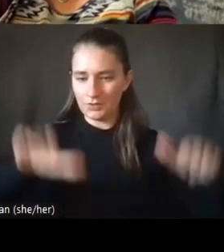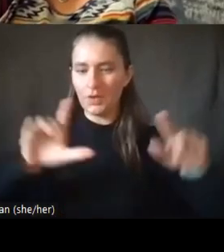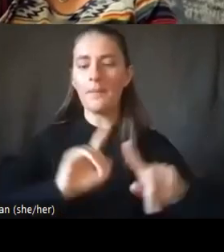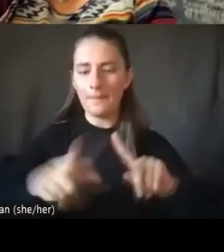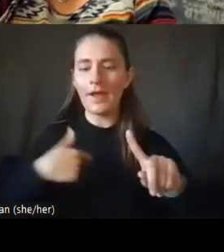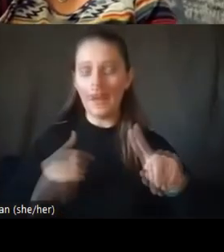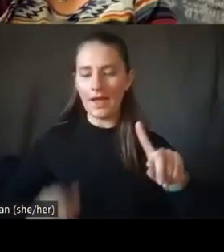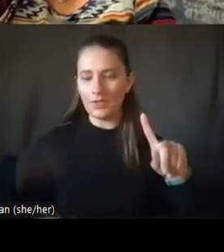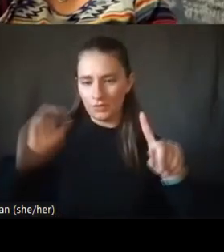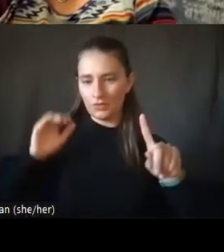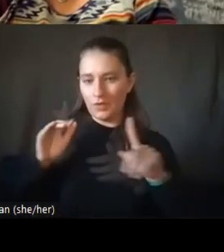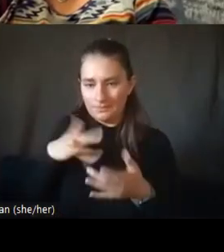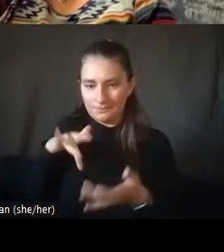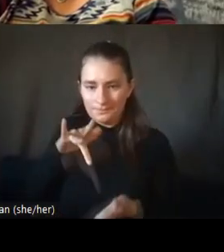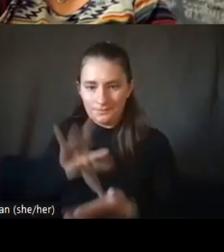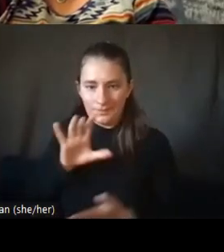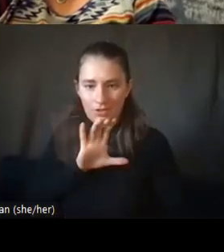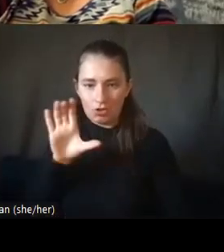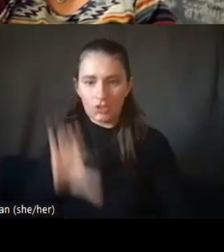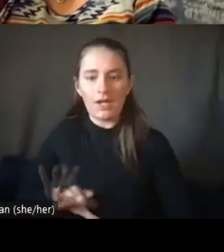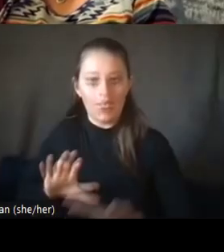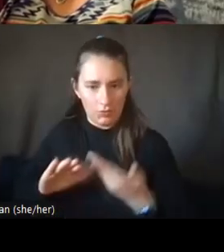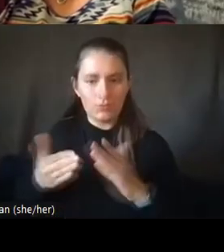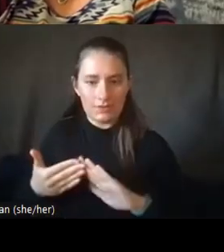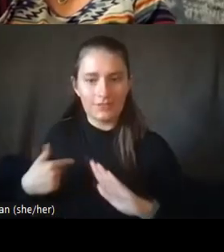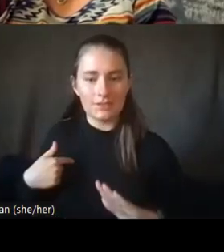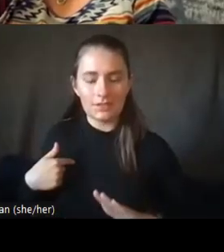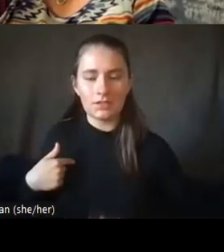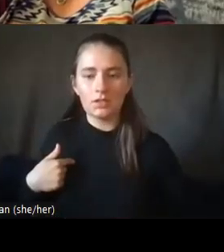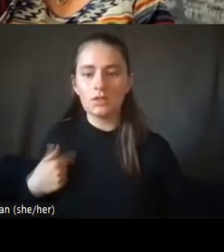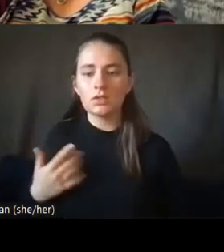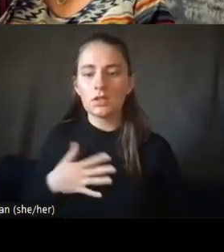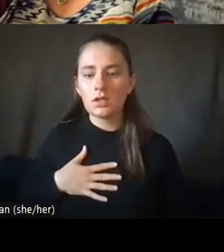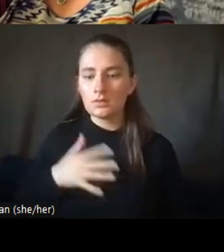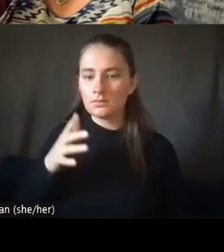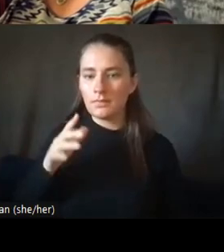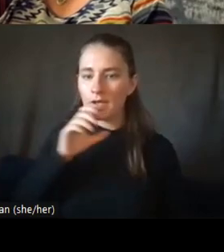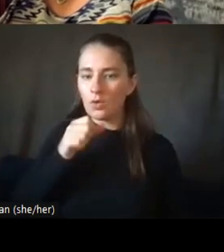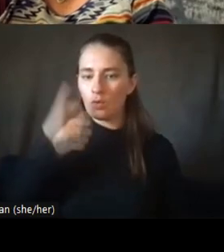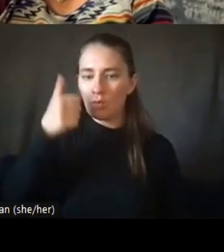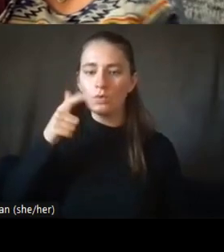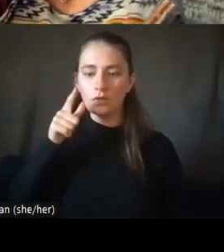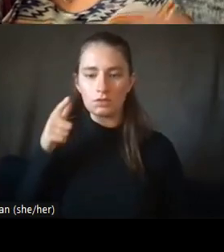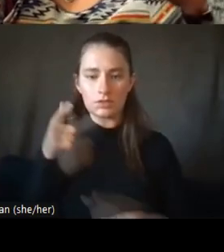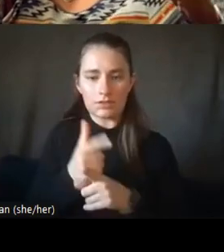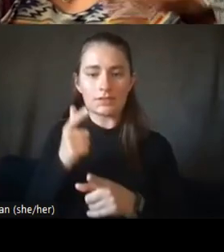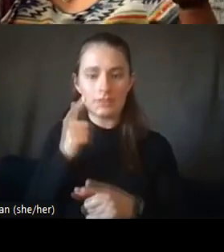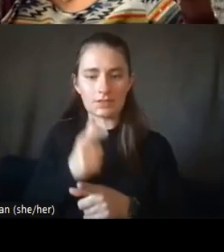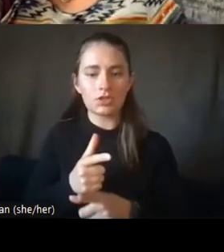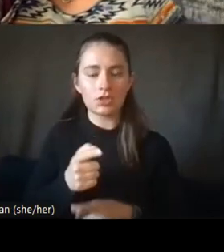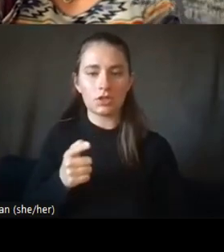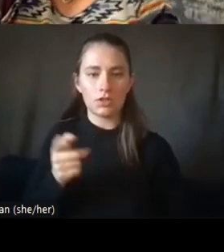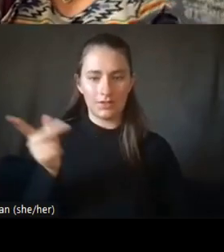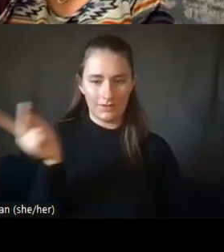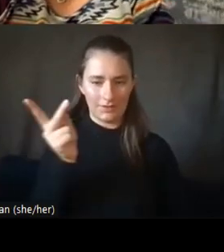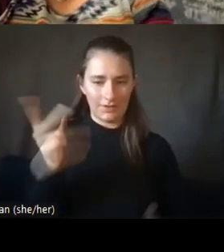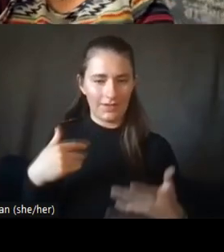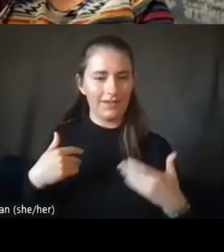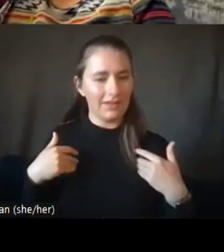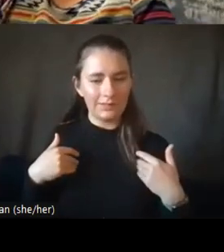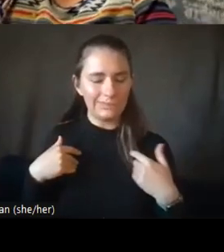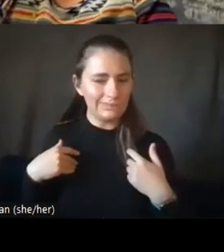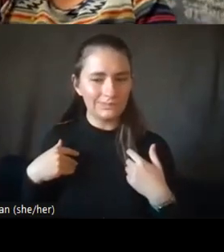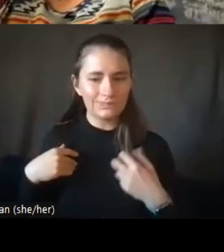And my older sisters had a rocky path through